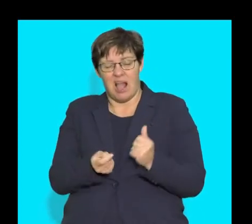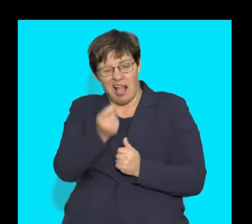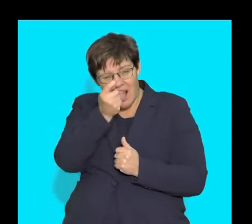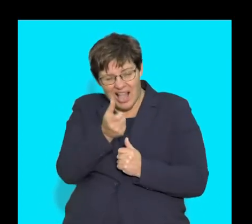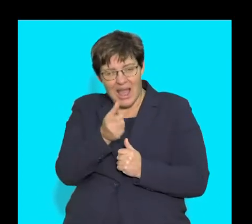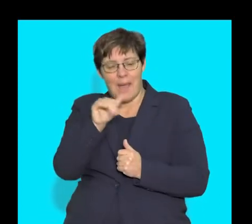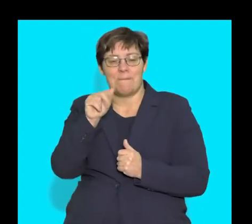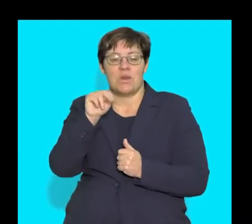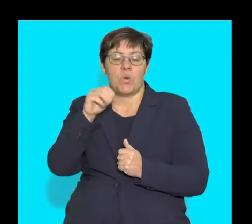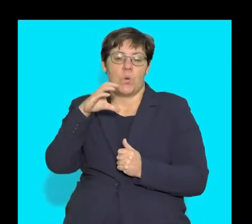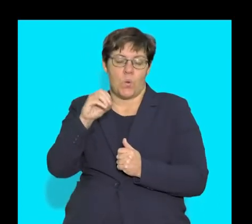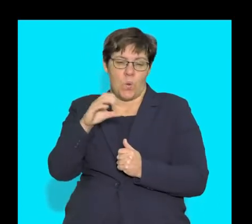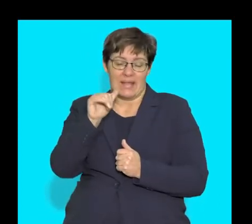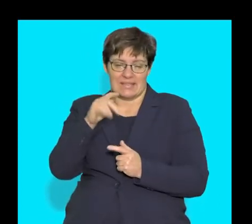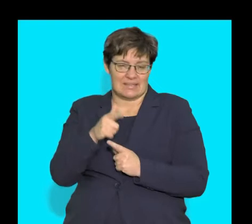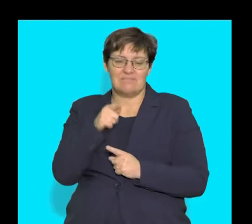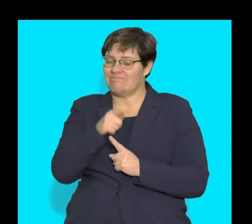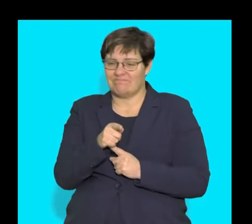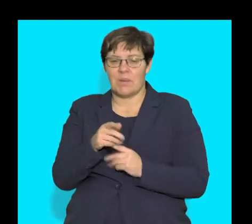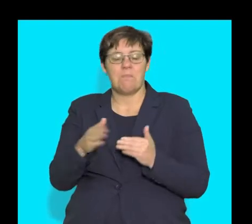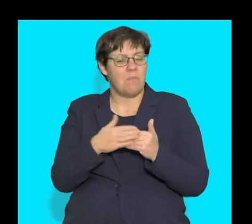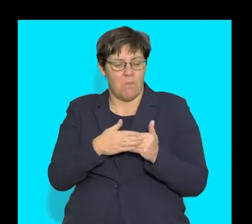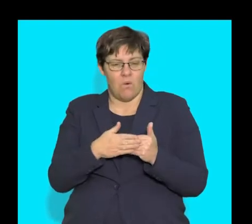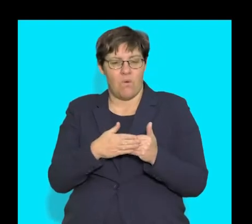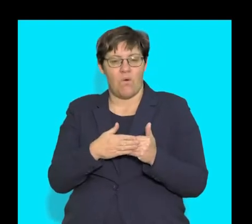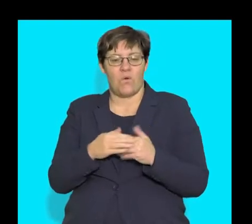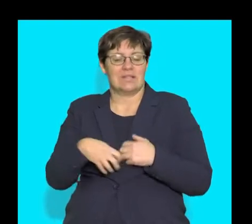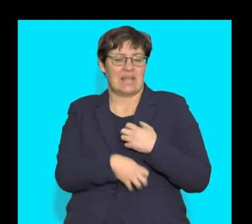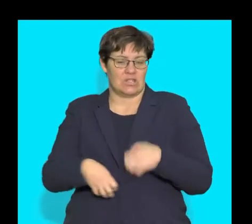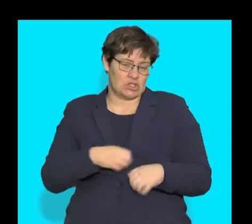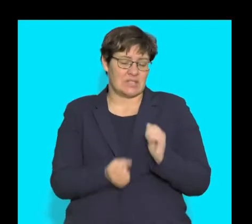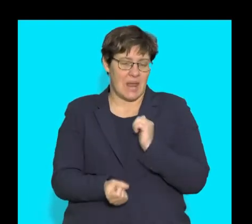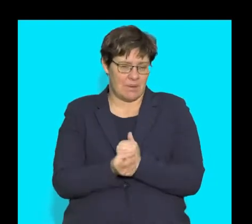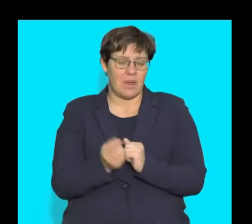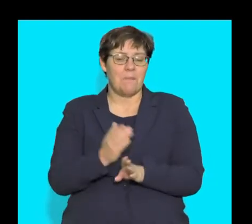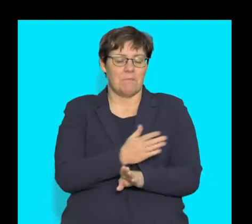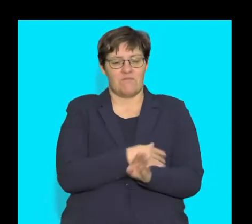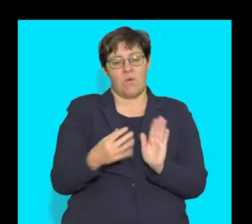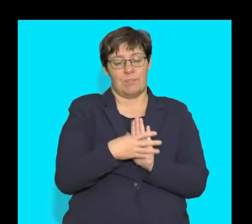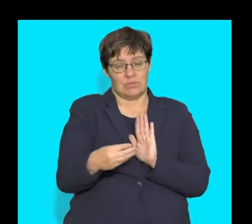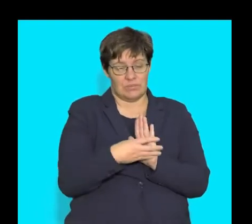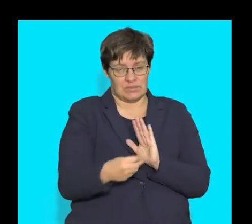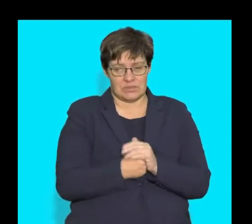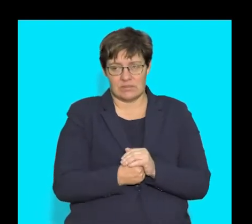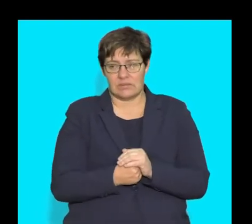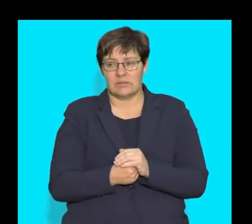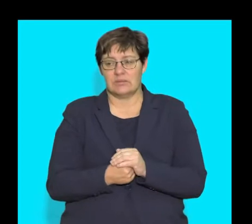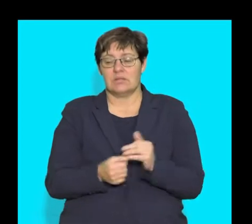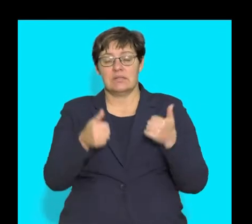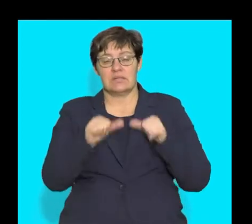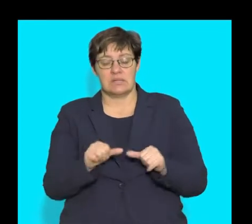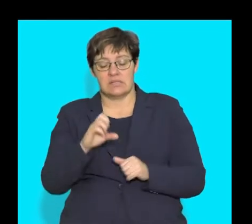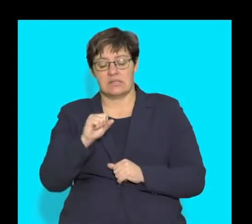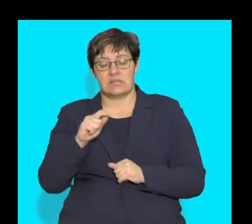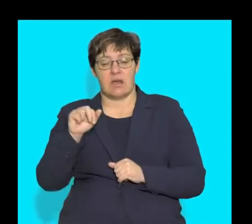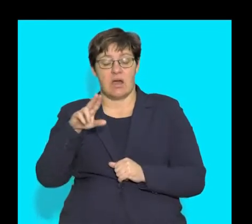broken down into amino acids. So those have to undergo some form of digestion before being absorbed. The